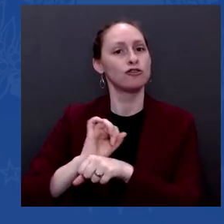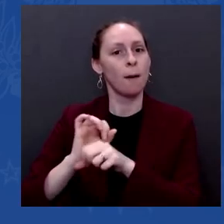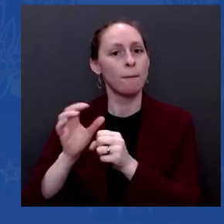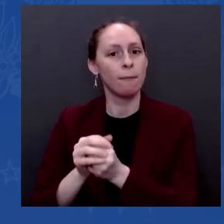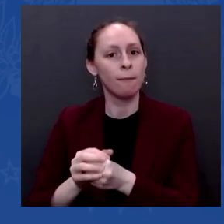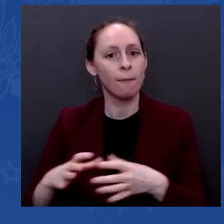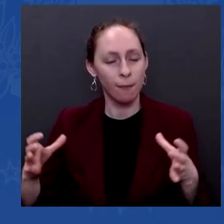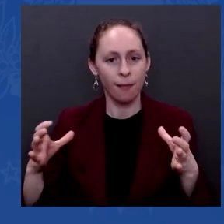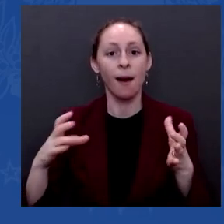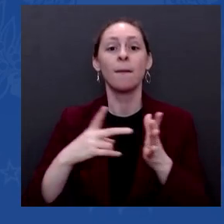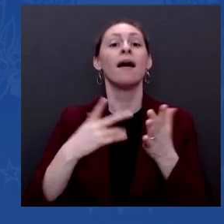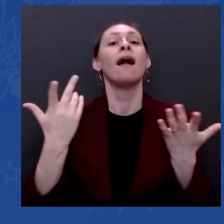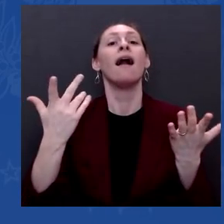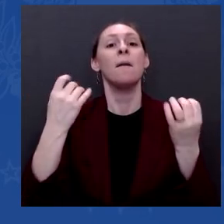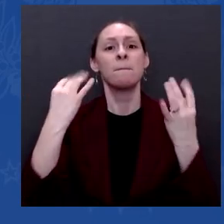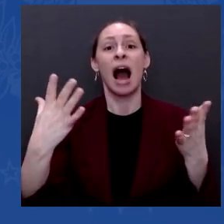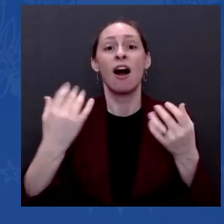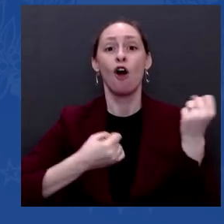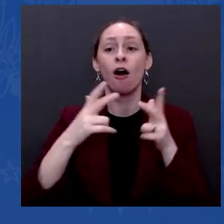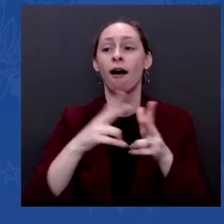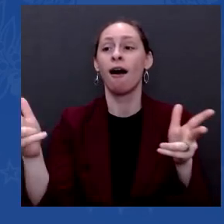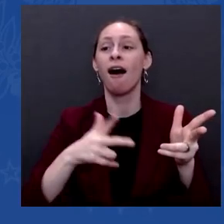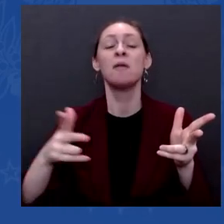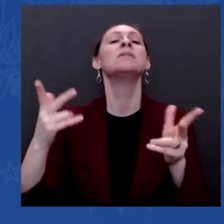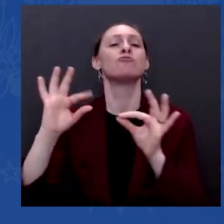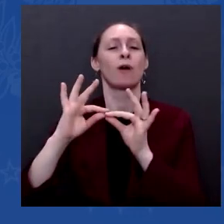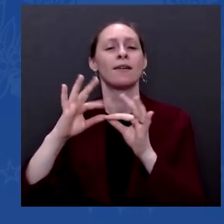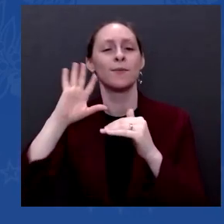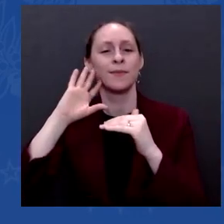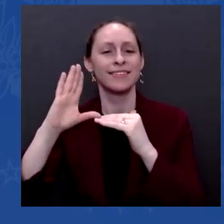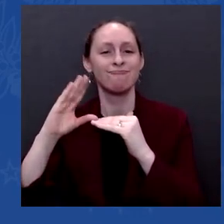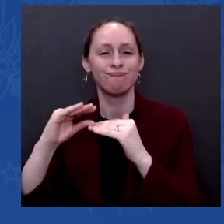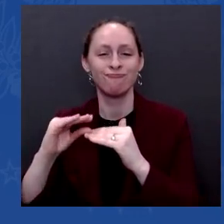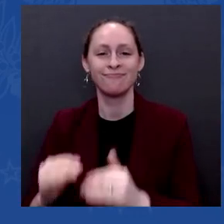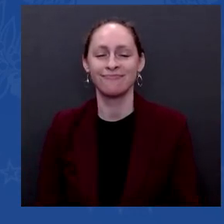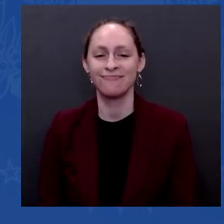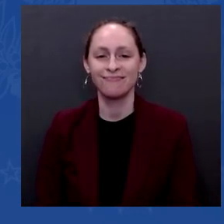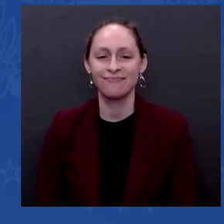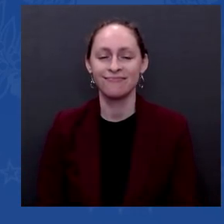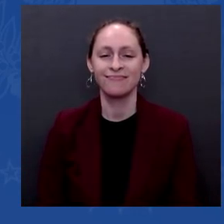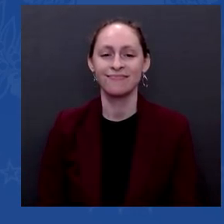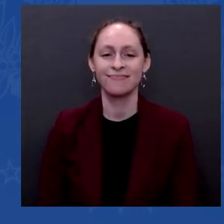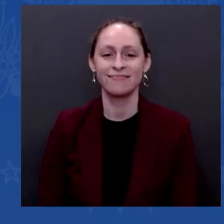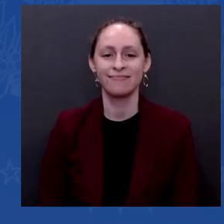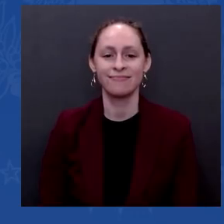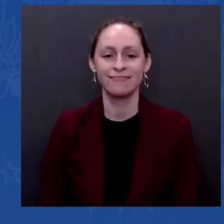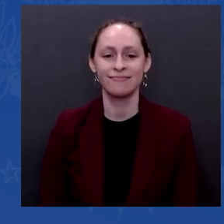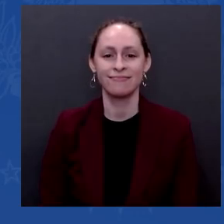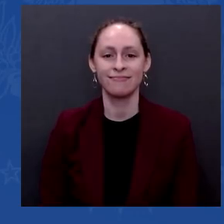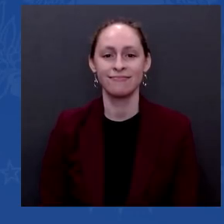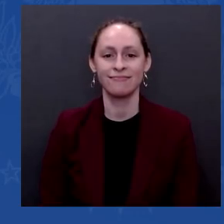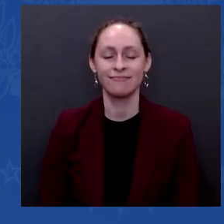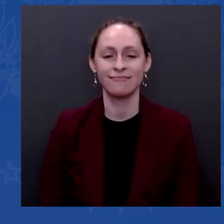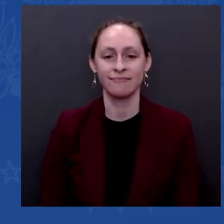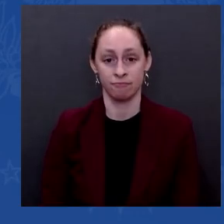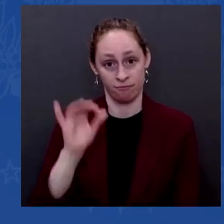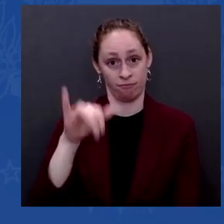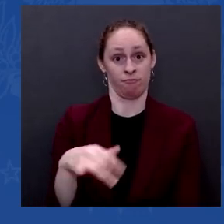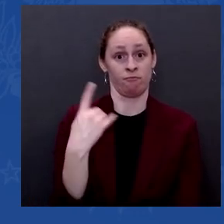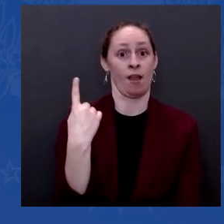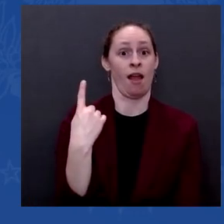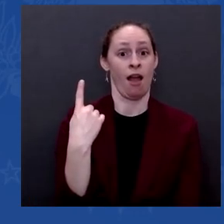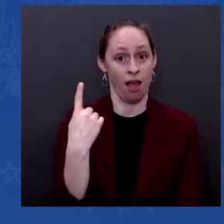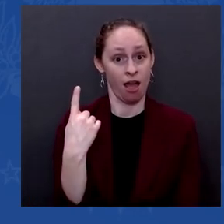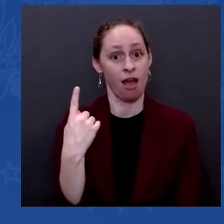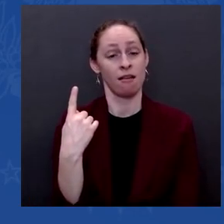— if we can move to get, for example, that one thing done, it can make a big difference in terms of the cost of — the total